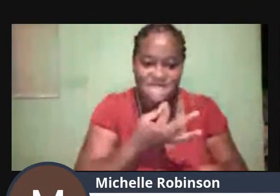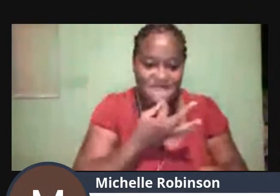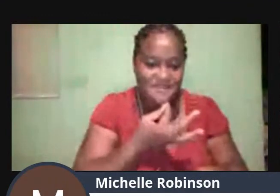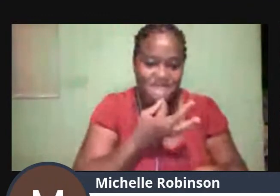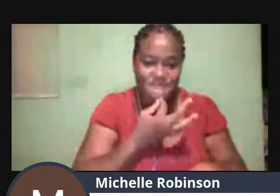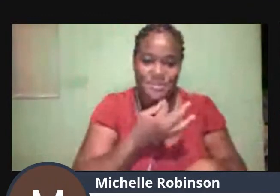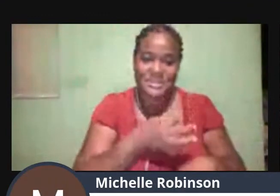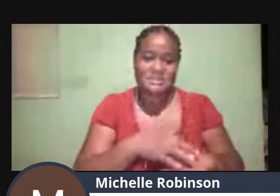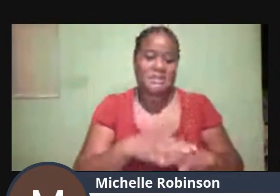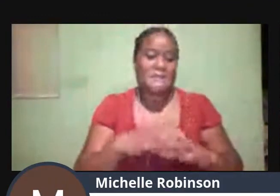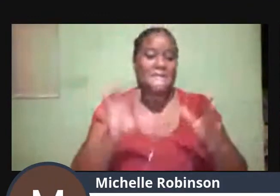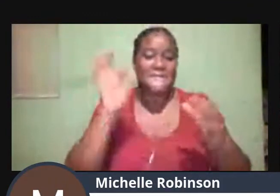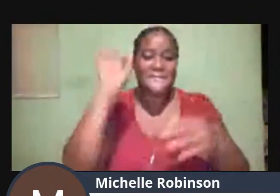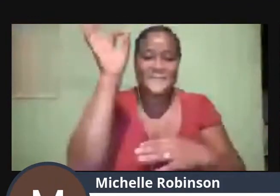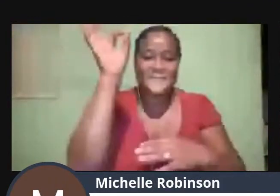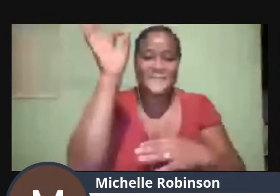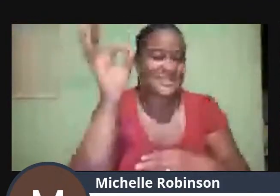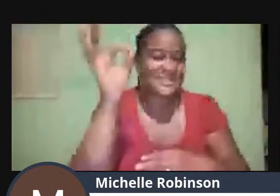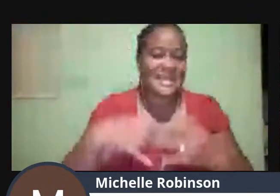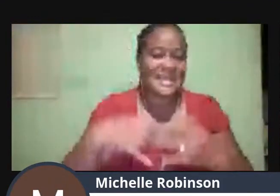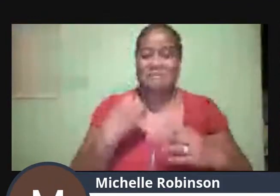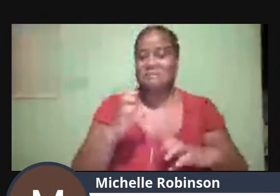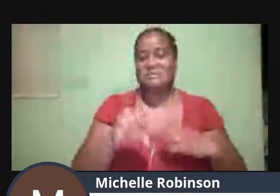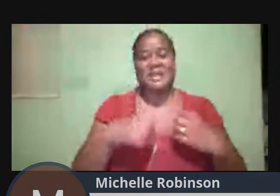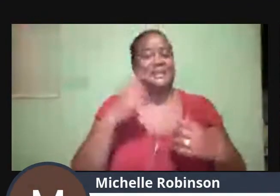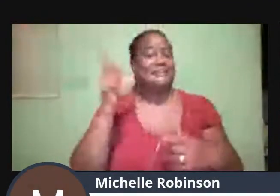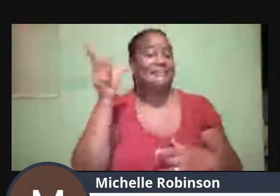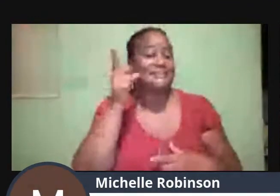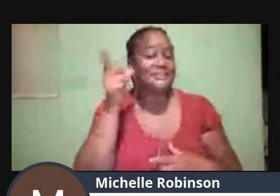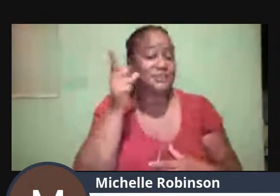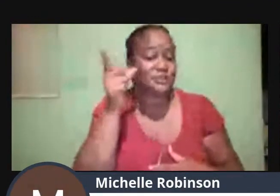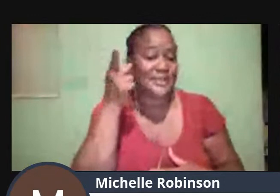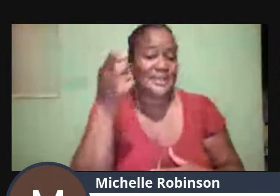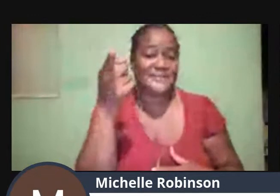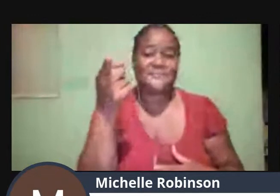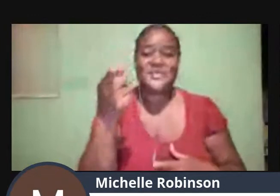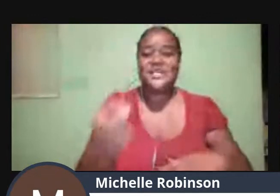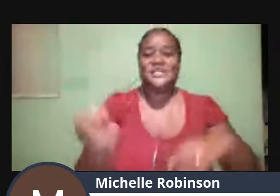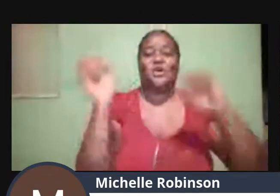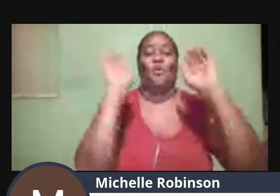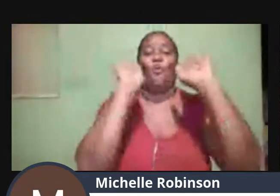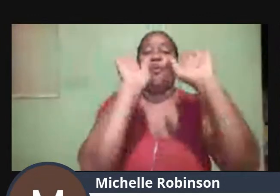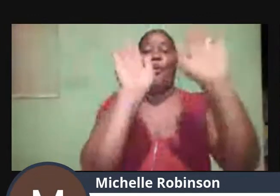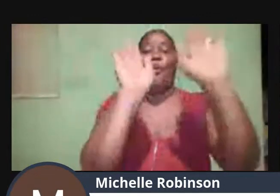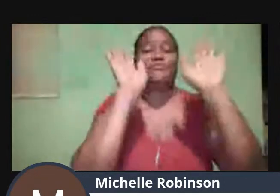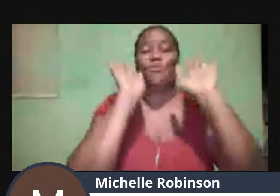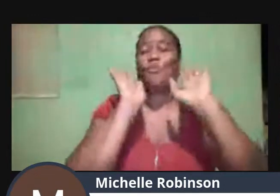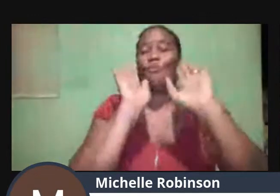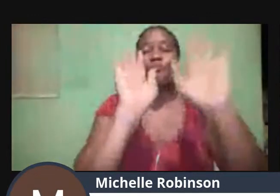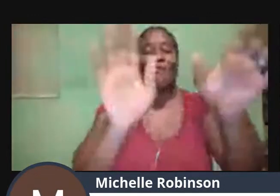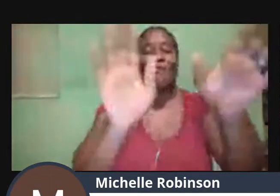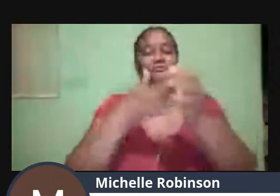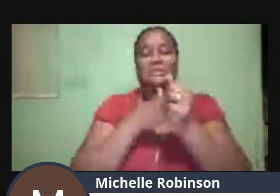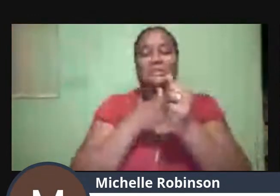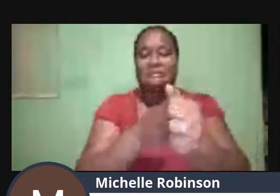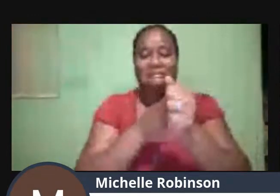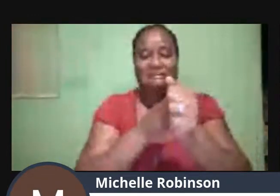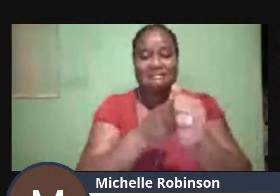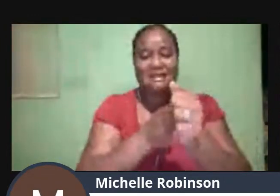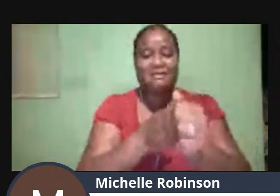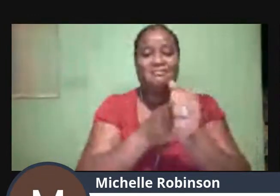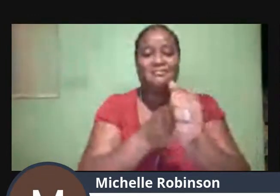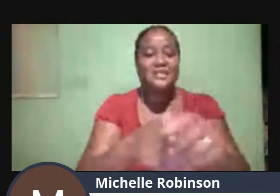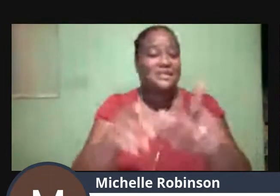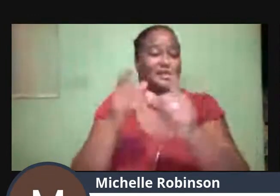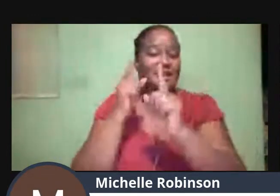enjoy listening to him He is a tremendous, tremendous leader Visionary and